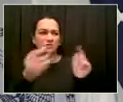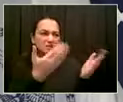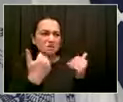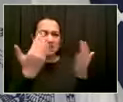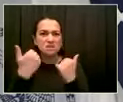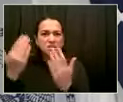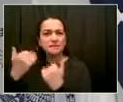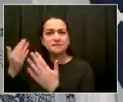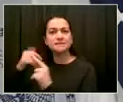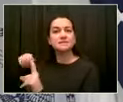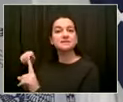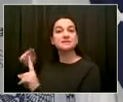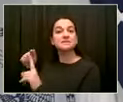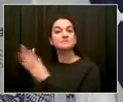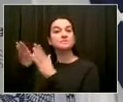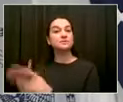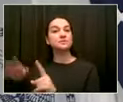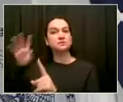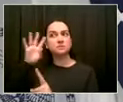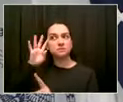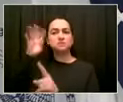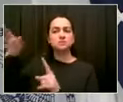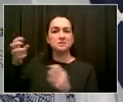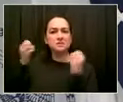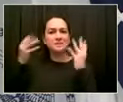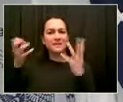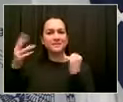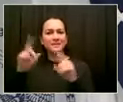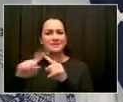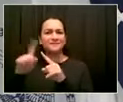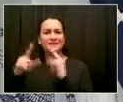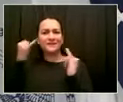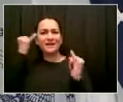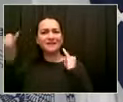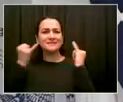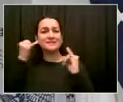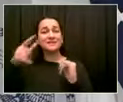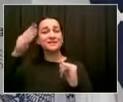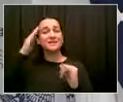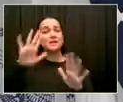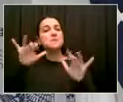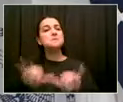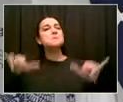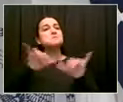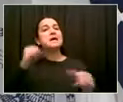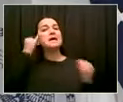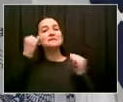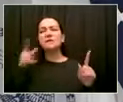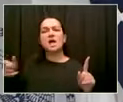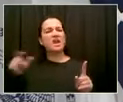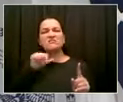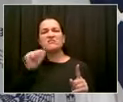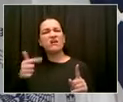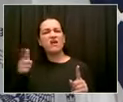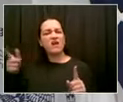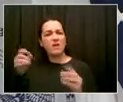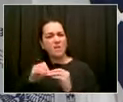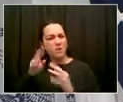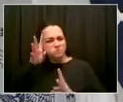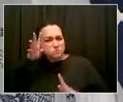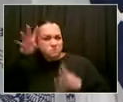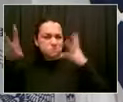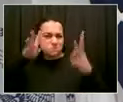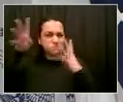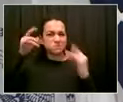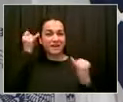community together and be part of the change we need. It takes a lot of spirit, a lot of heart to say,